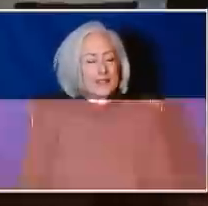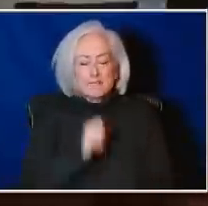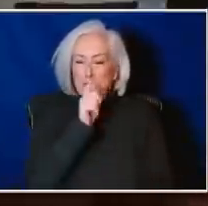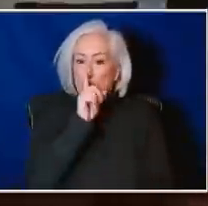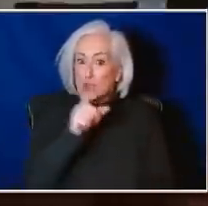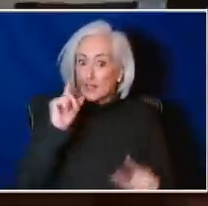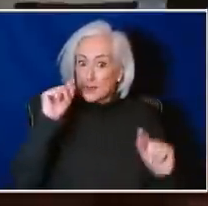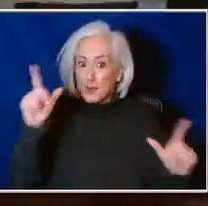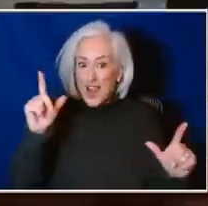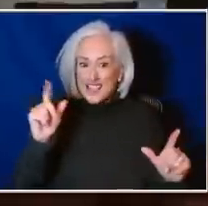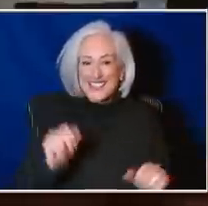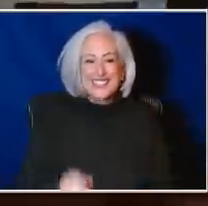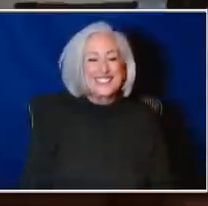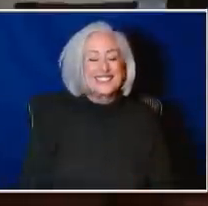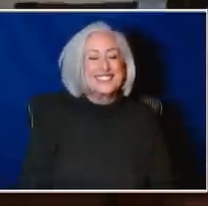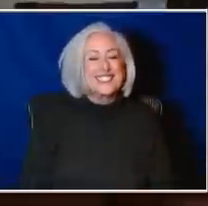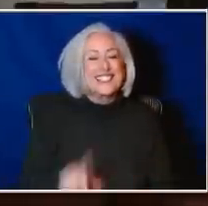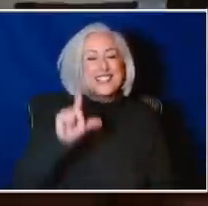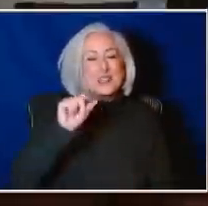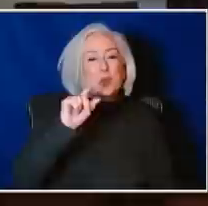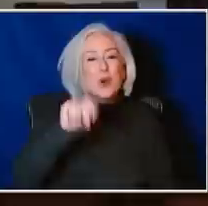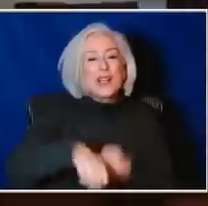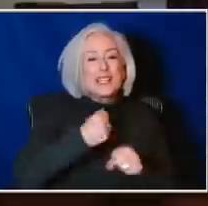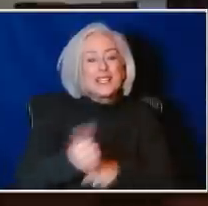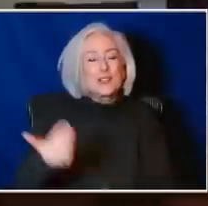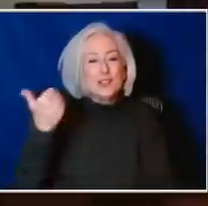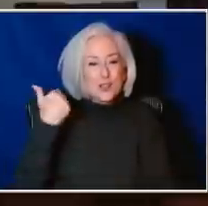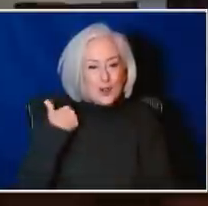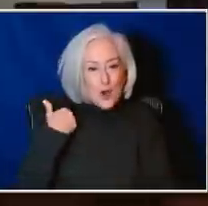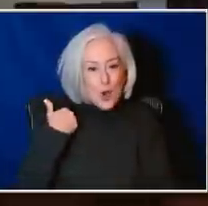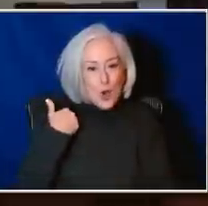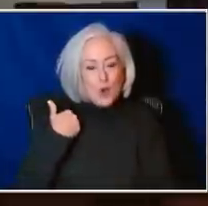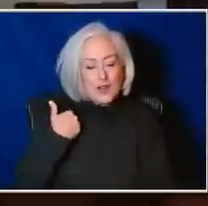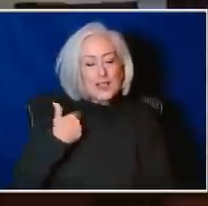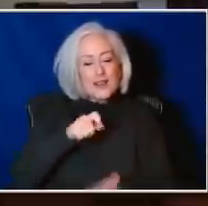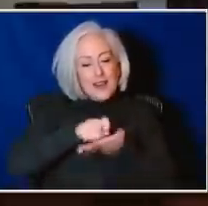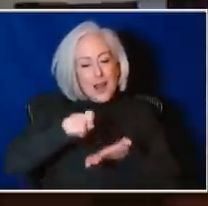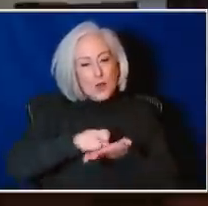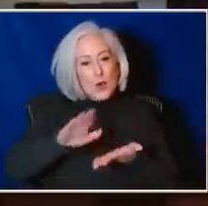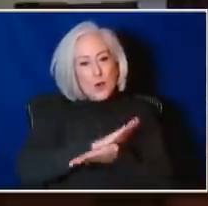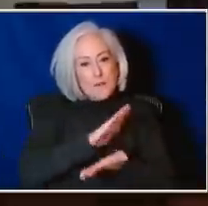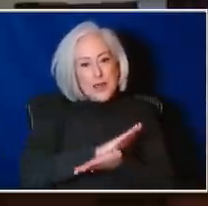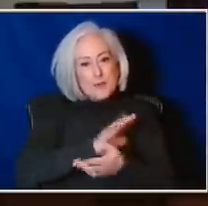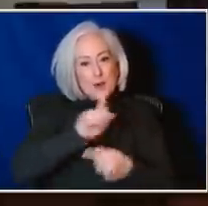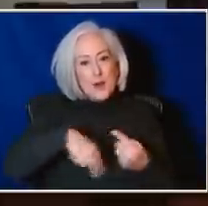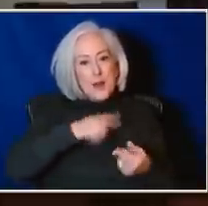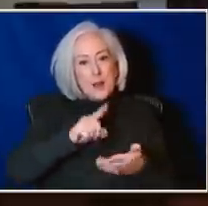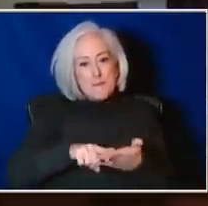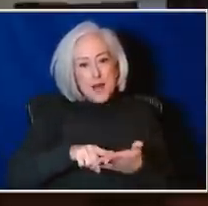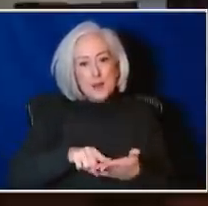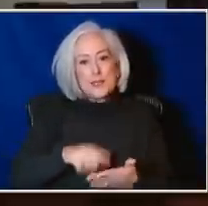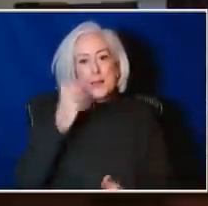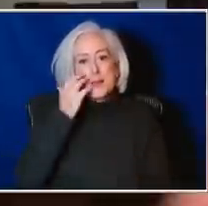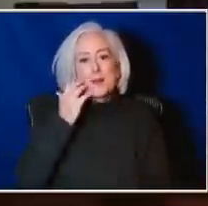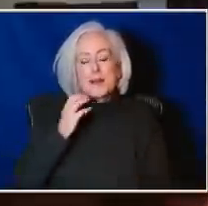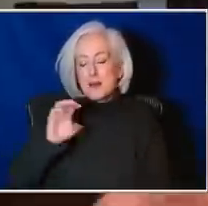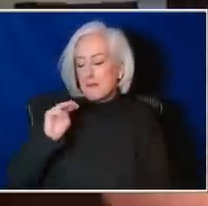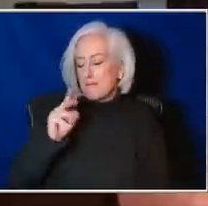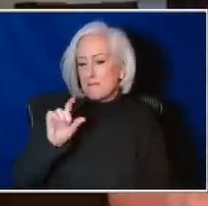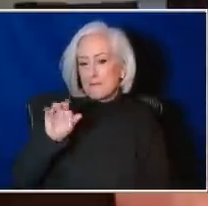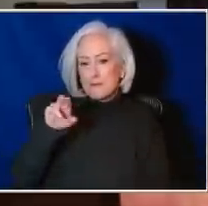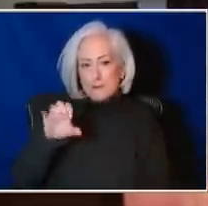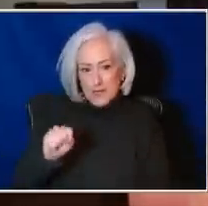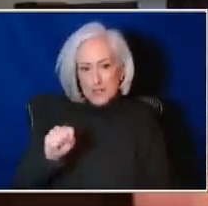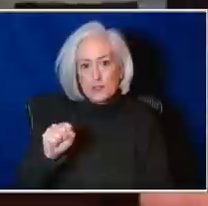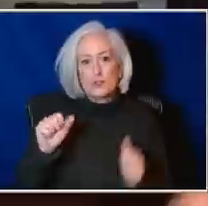about 20 years ago on the apparent paradox of measles in highly vaccinated populations. And, you